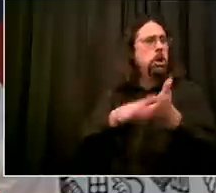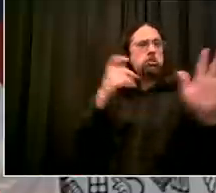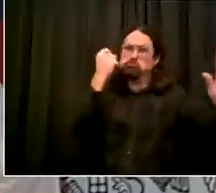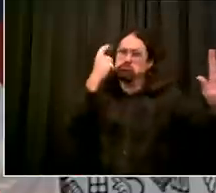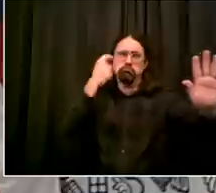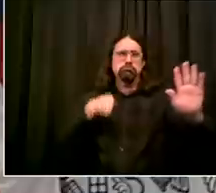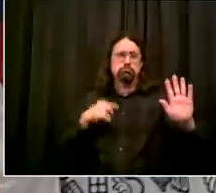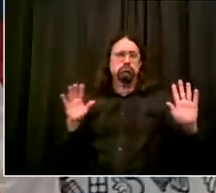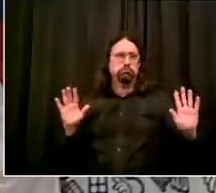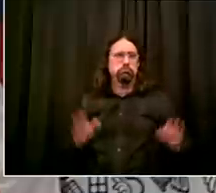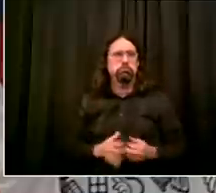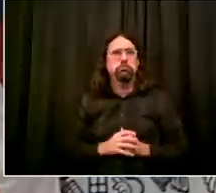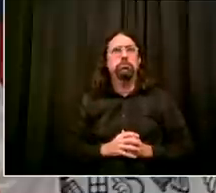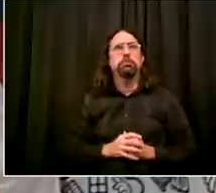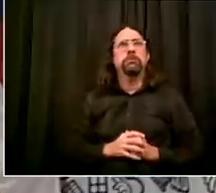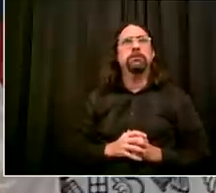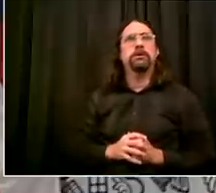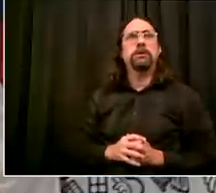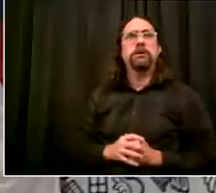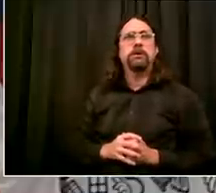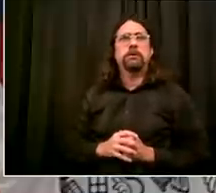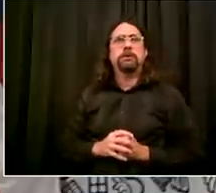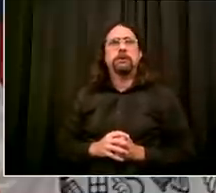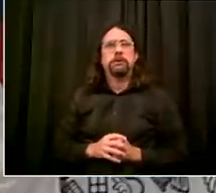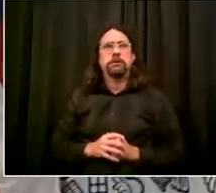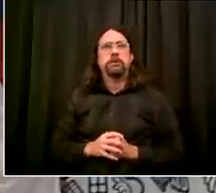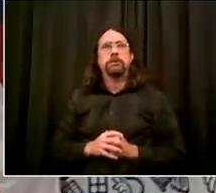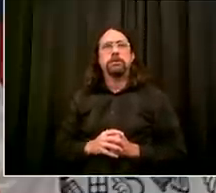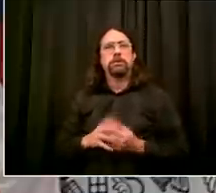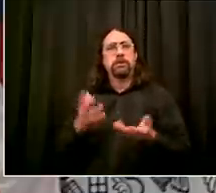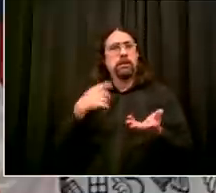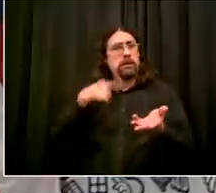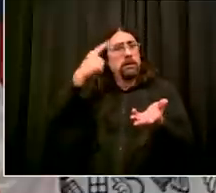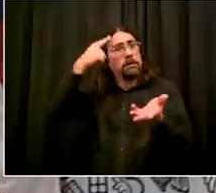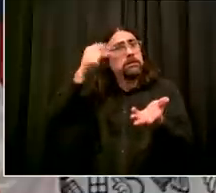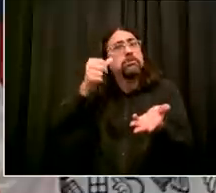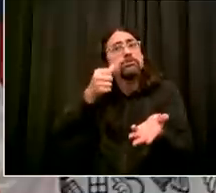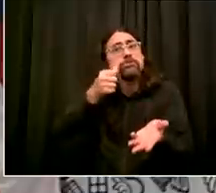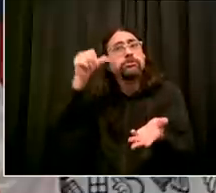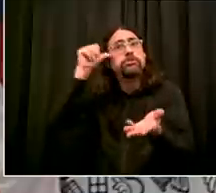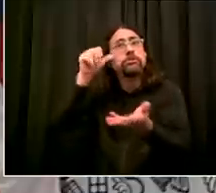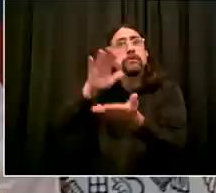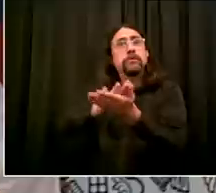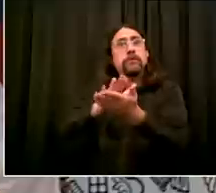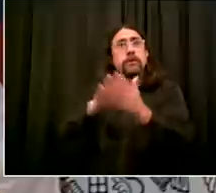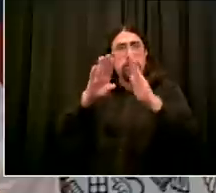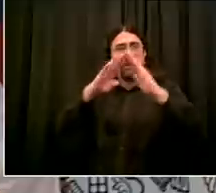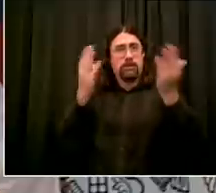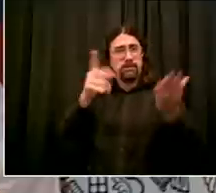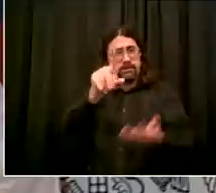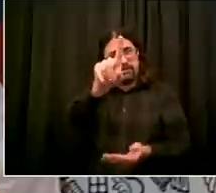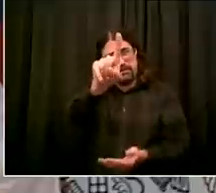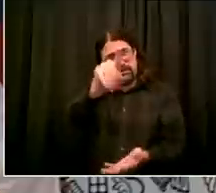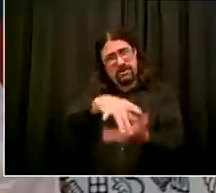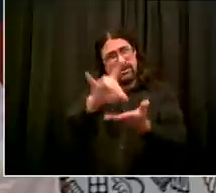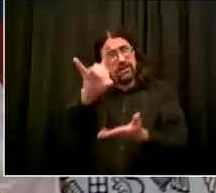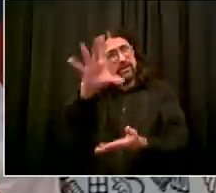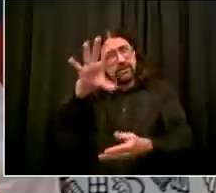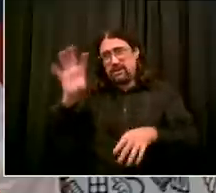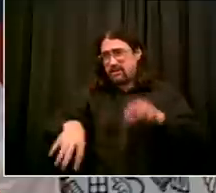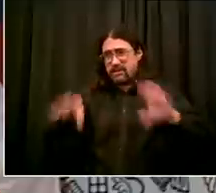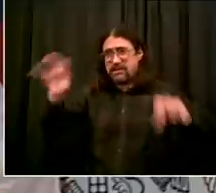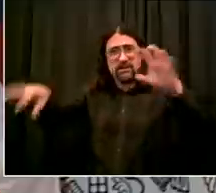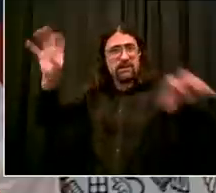running that means literally every neighborhood in new york city people are seeing with their own eyes and everything's been kind of talk and theory and sometimes